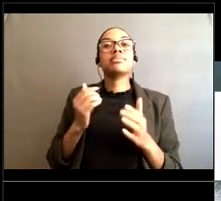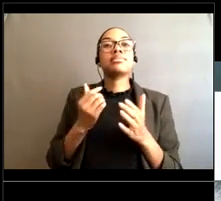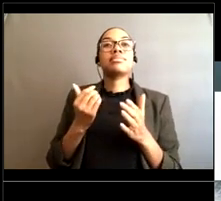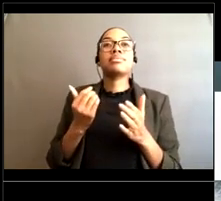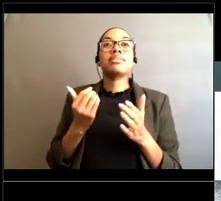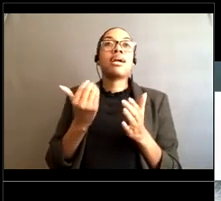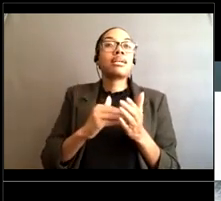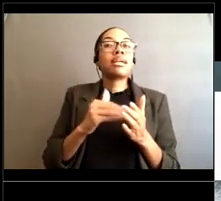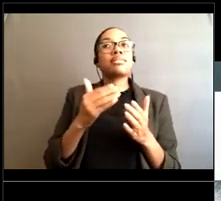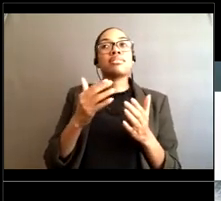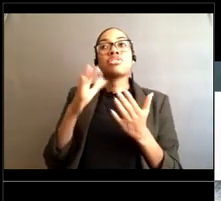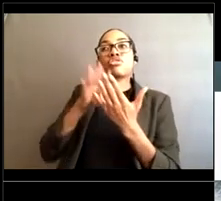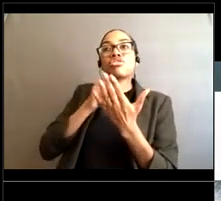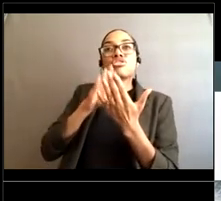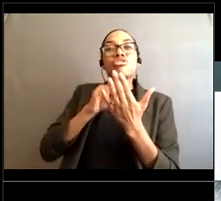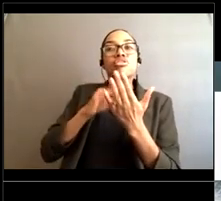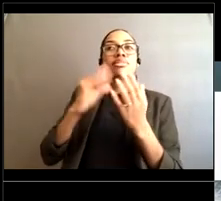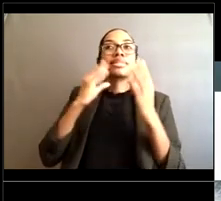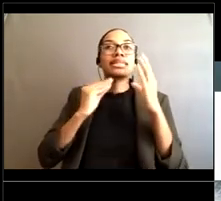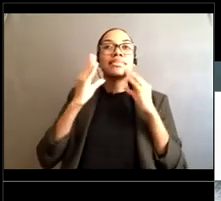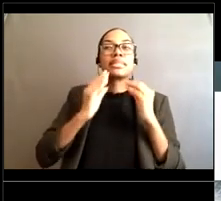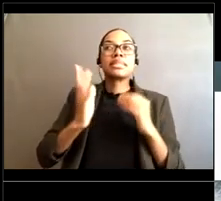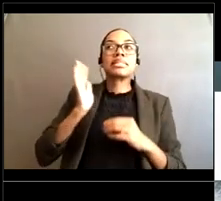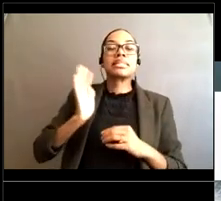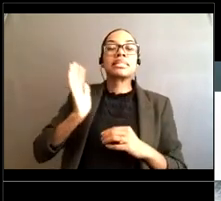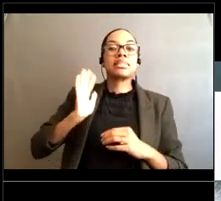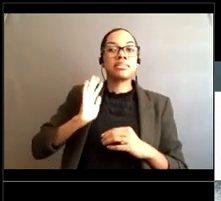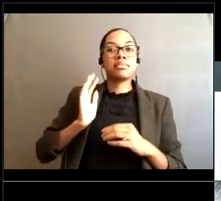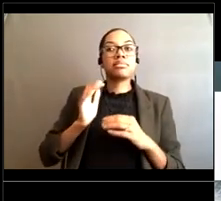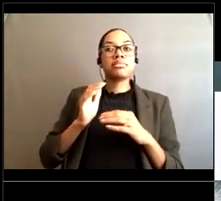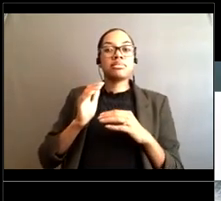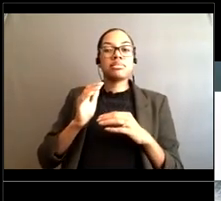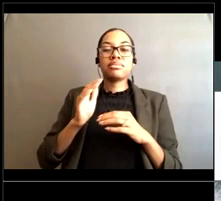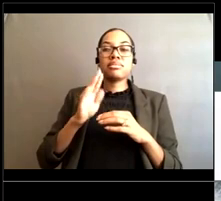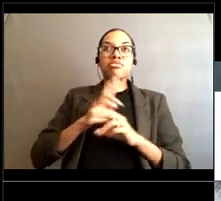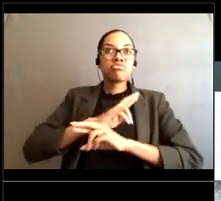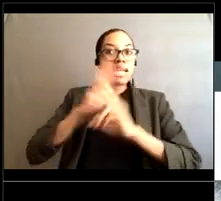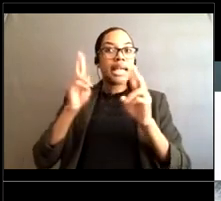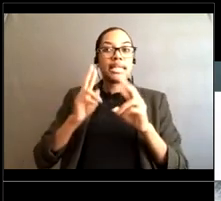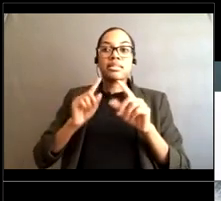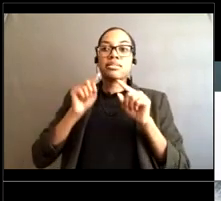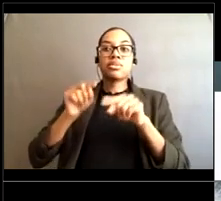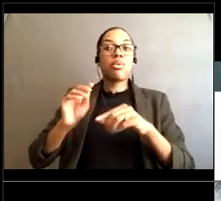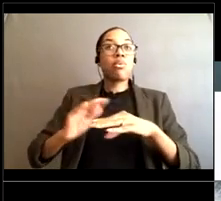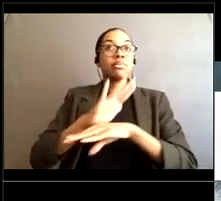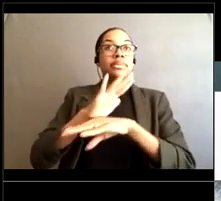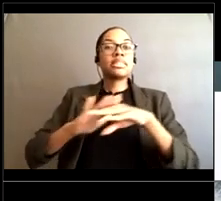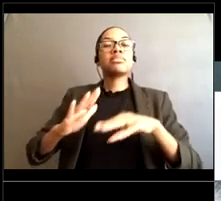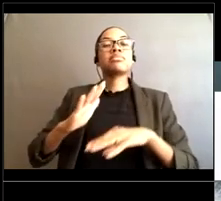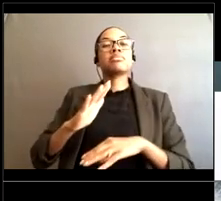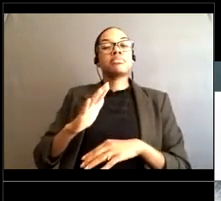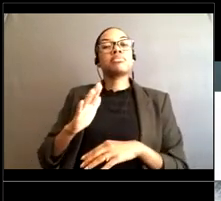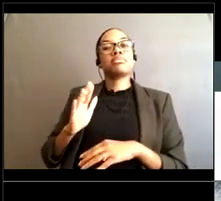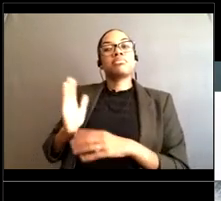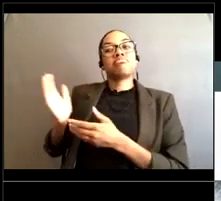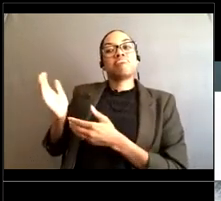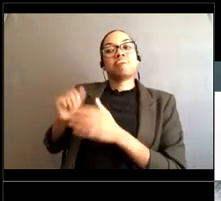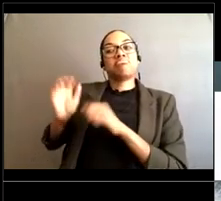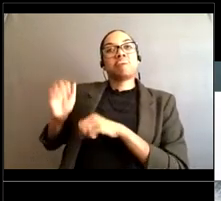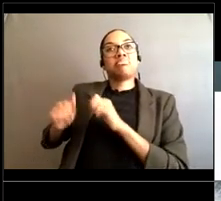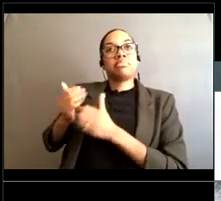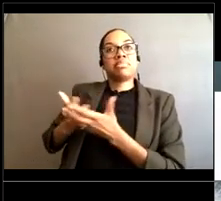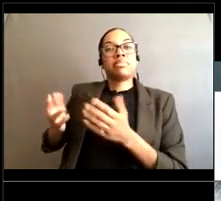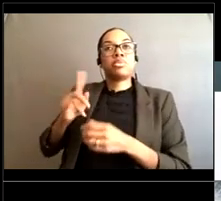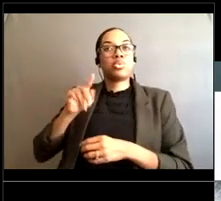you know They're the most common hazard that you're going to come across when you go to the beach You have a better chance of having an issue with a rip current than you are with a